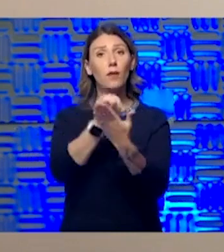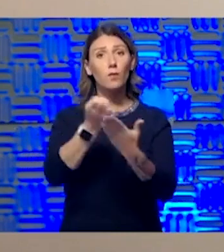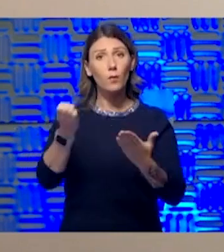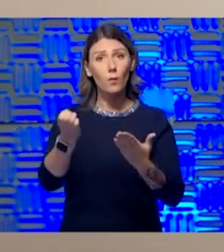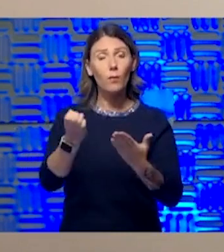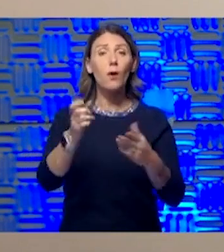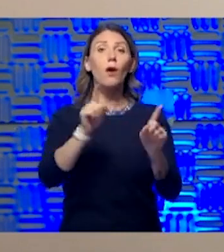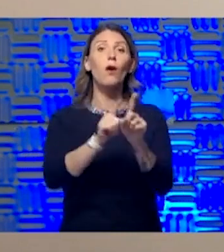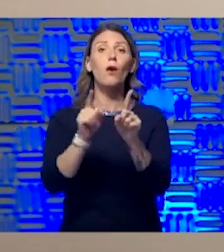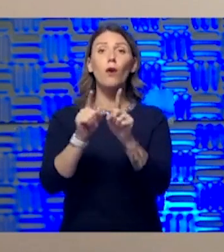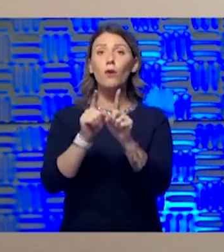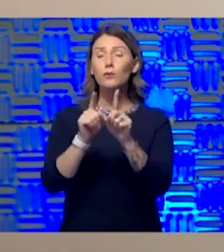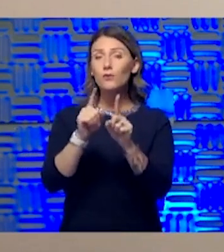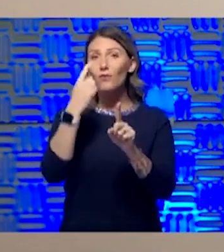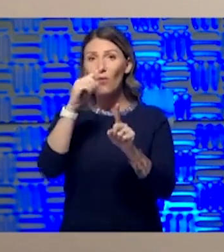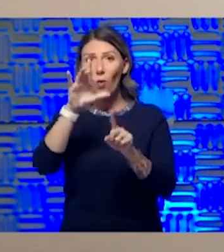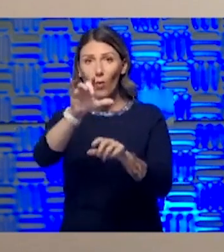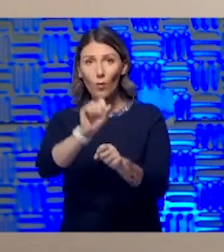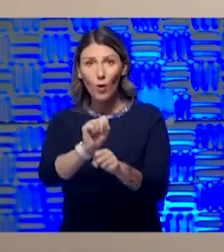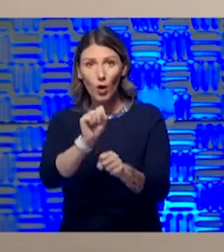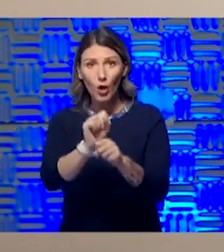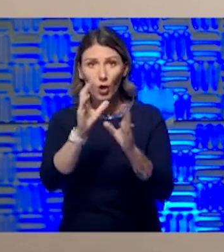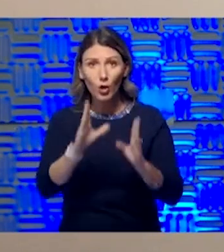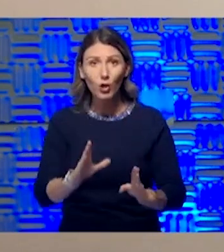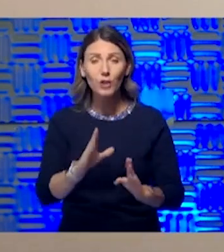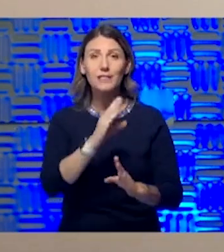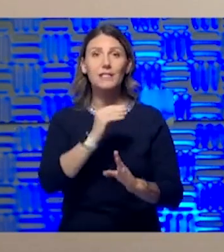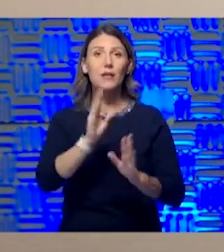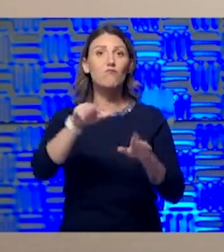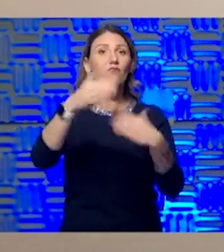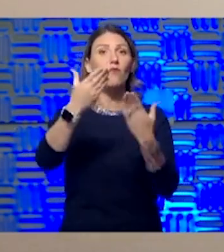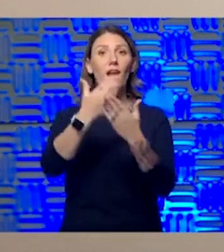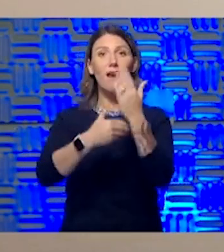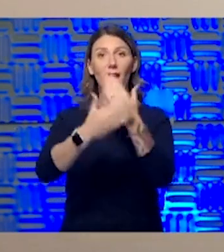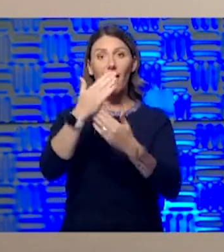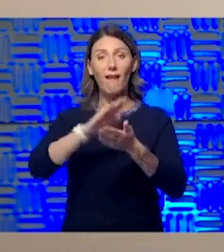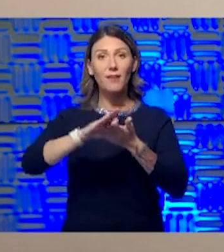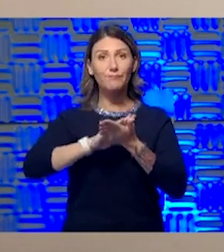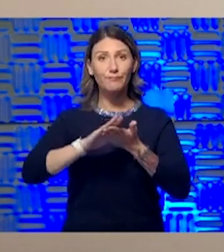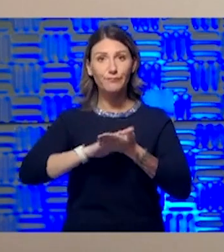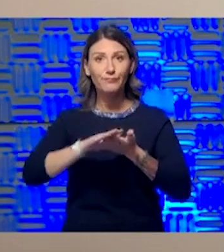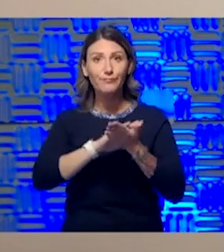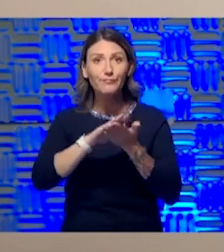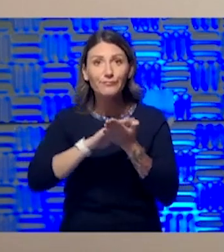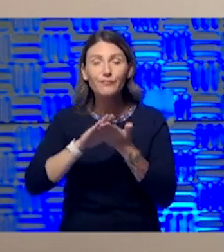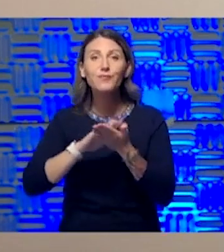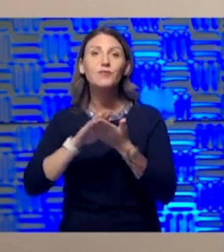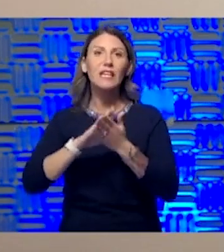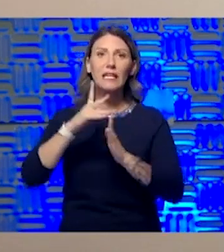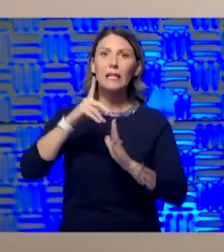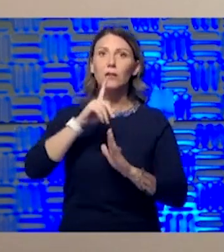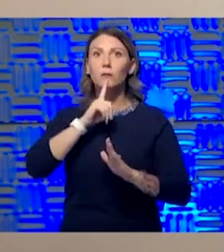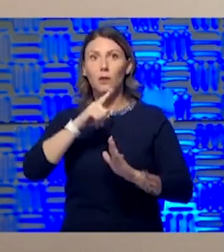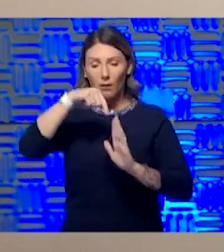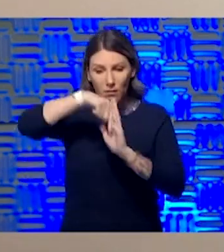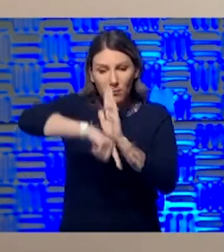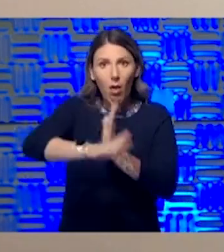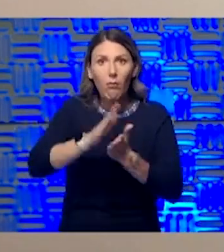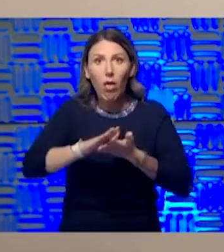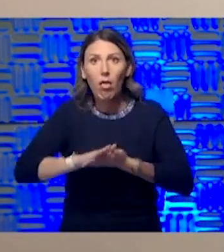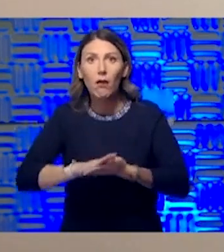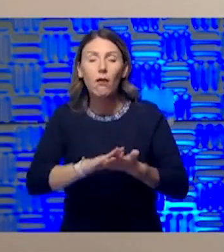their workers, to provide hand sanitizer and deep cleaning type activities, especially cleaning with